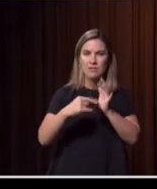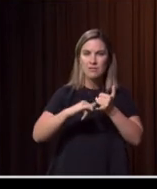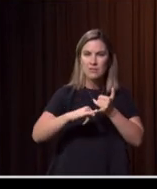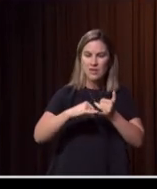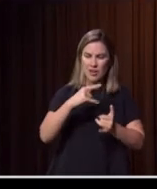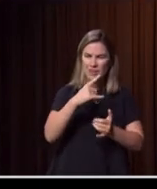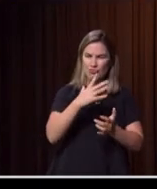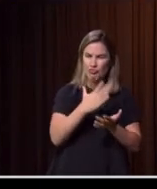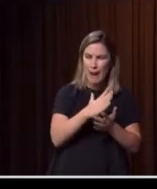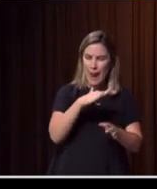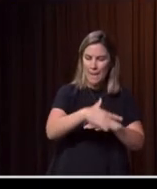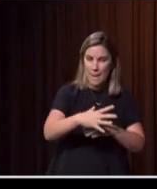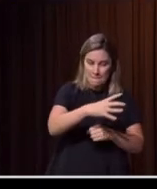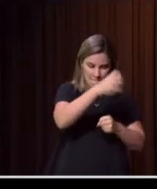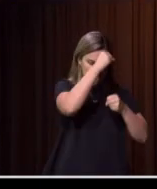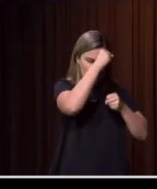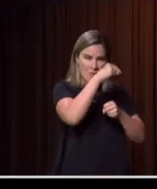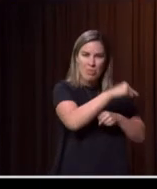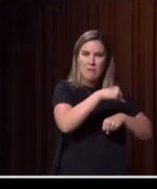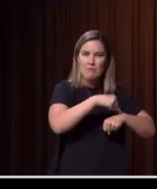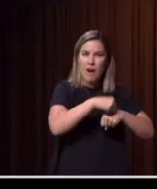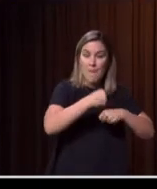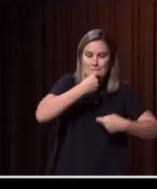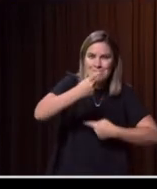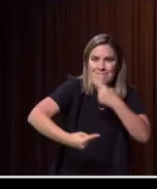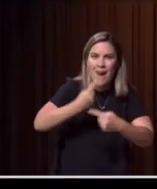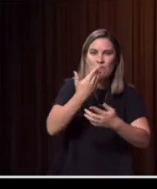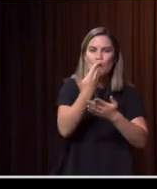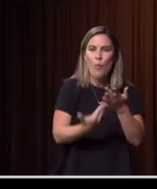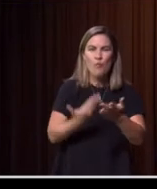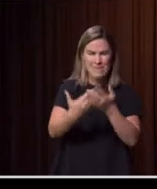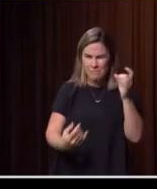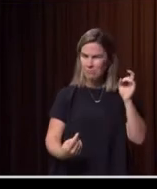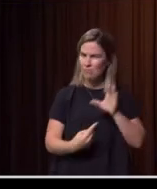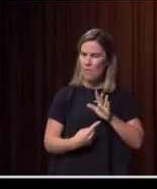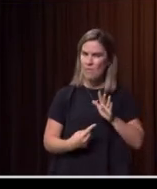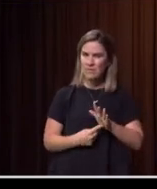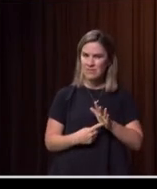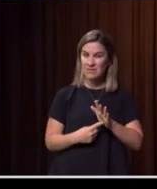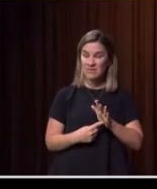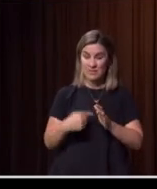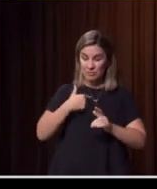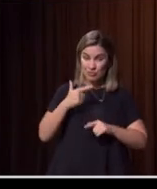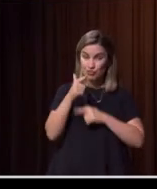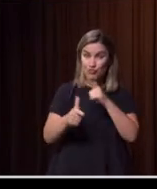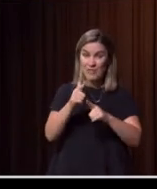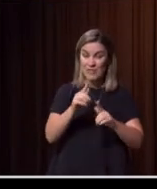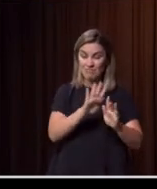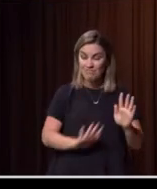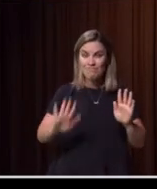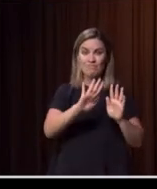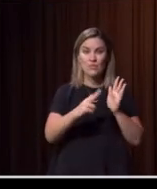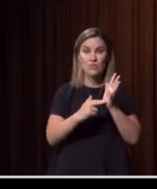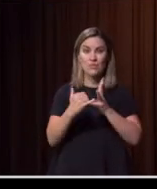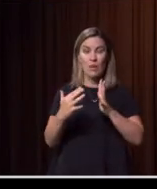time. And as I travel around New South Wales during the fires and particularly now in the recovery process, the